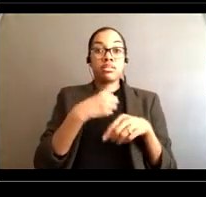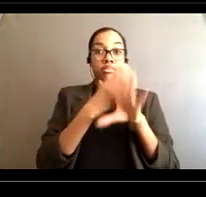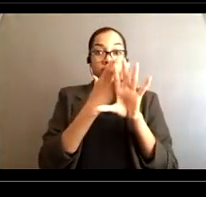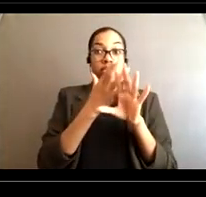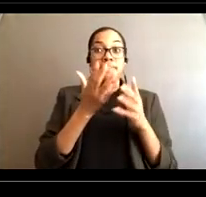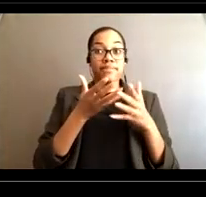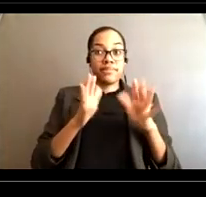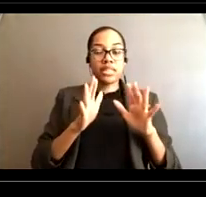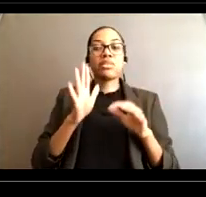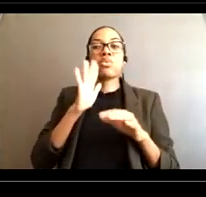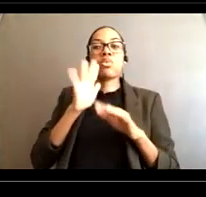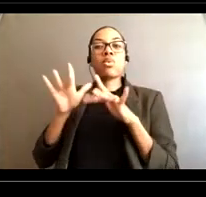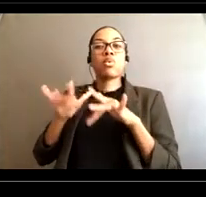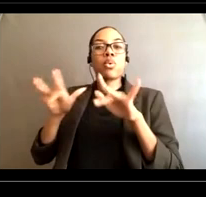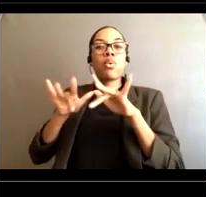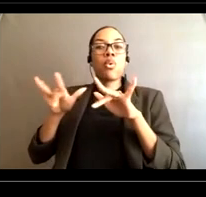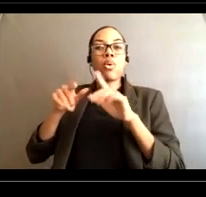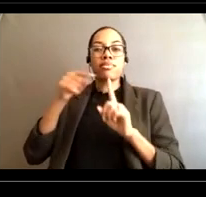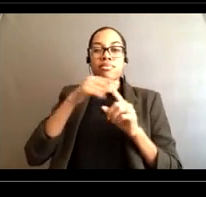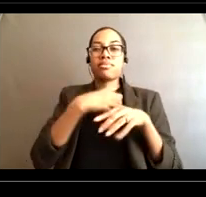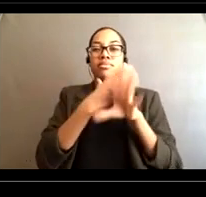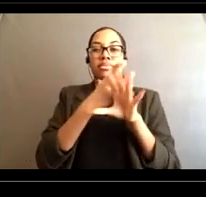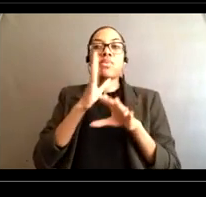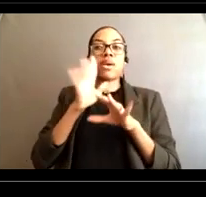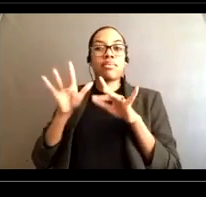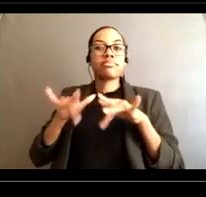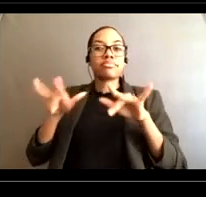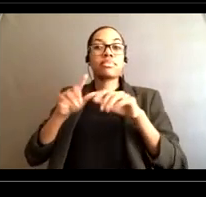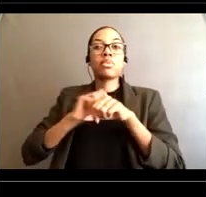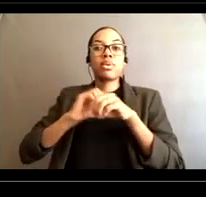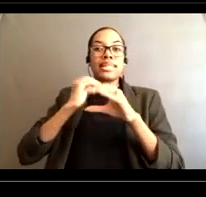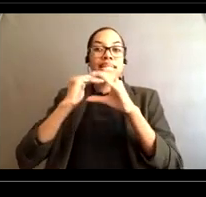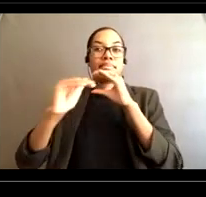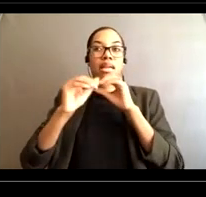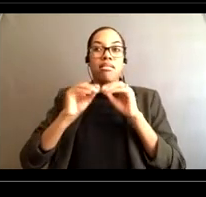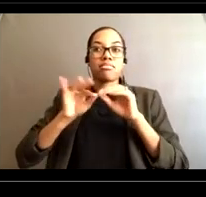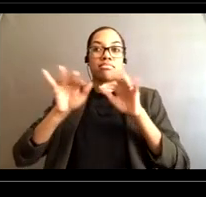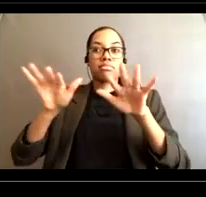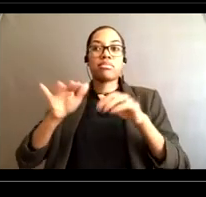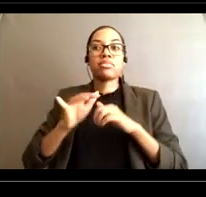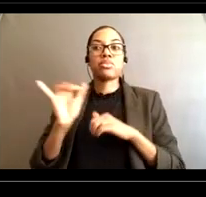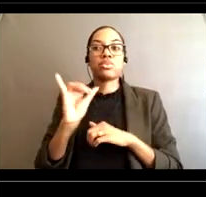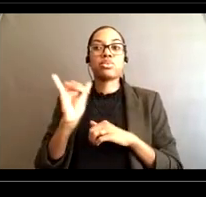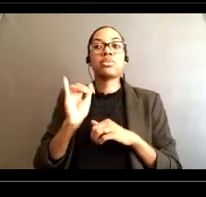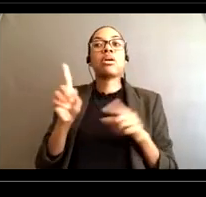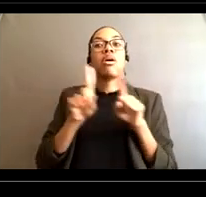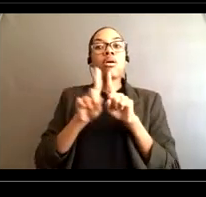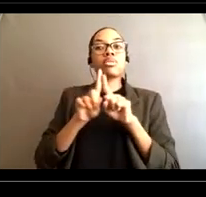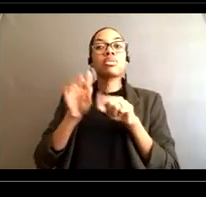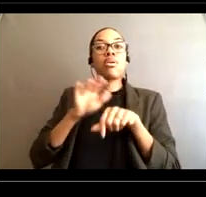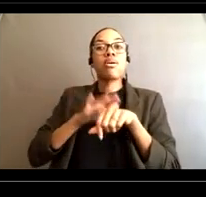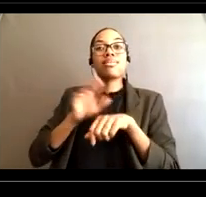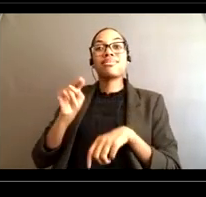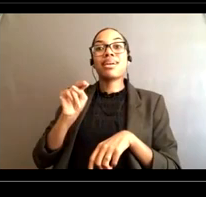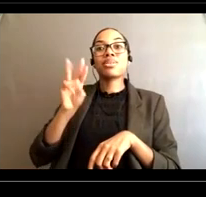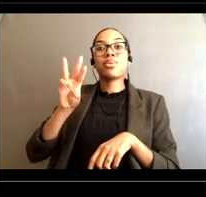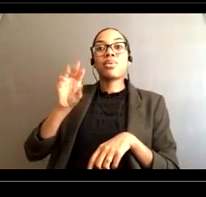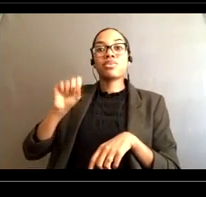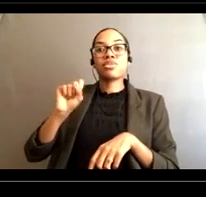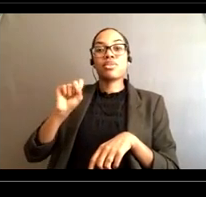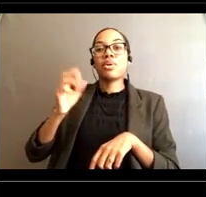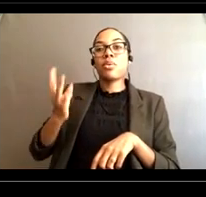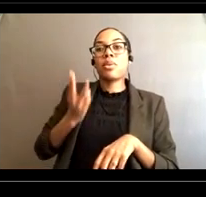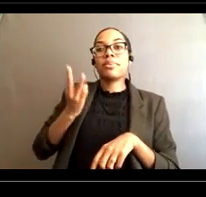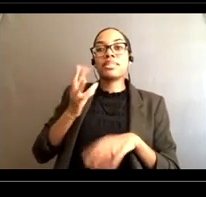a recording of the entire session will be emailed out to everyone And I think it's also available on the national weather services wilmington